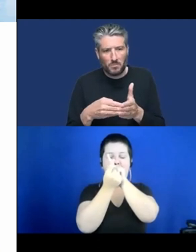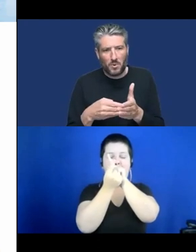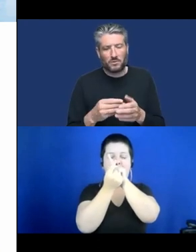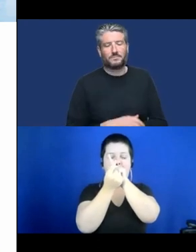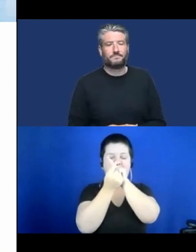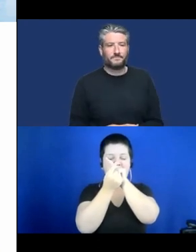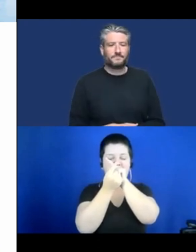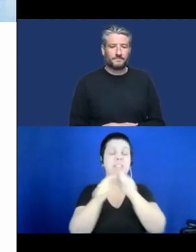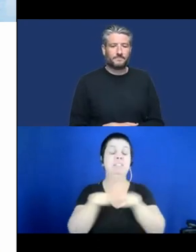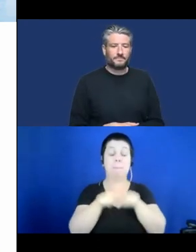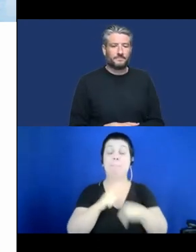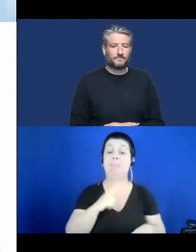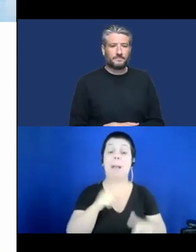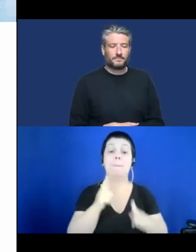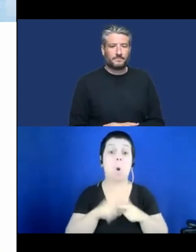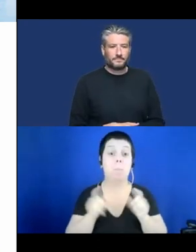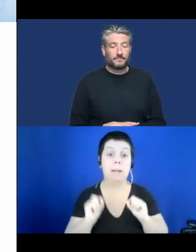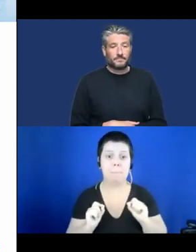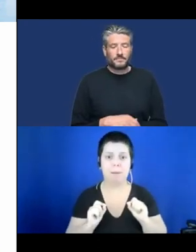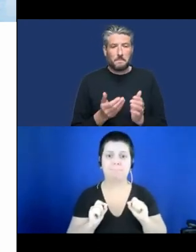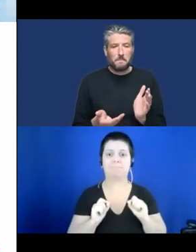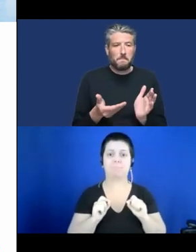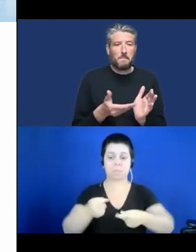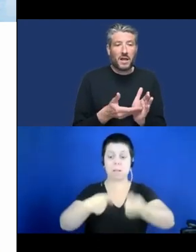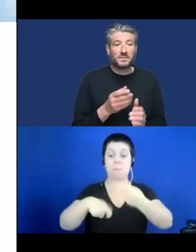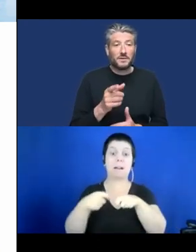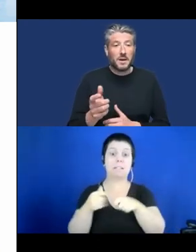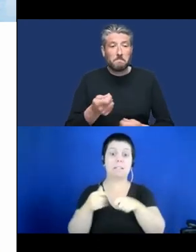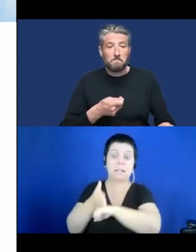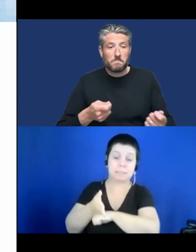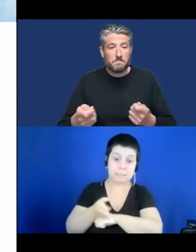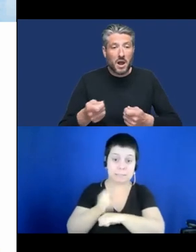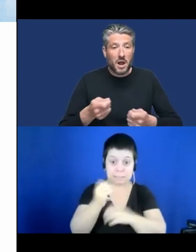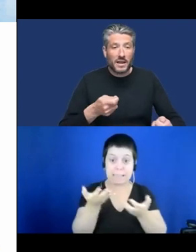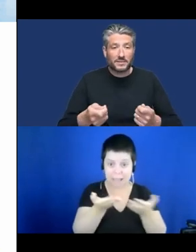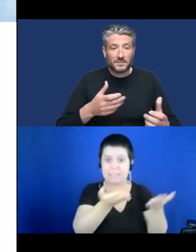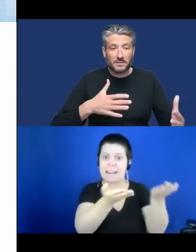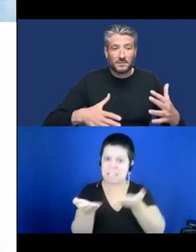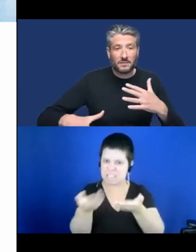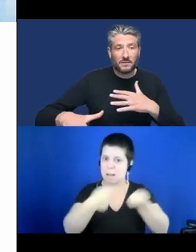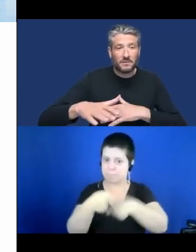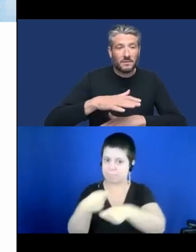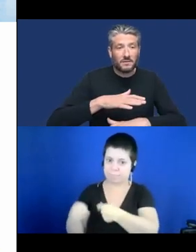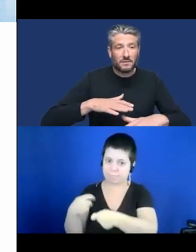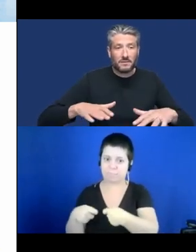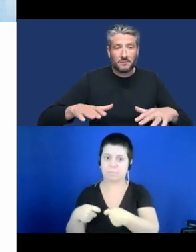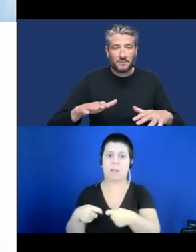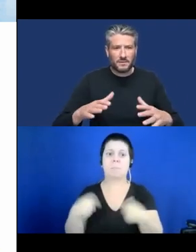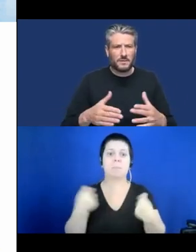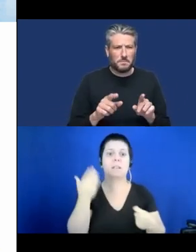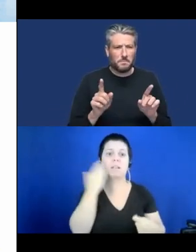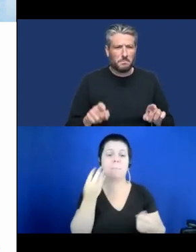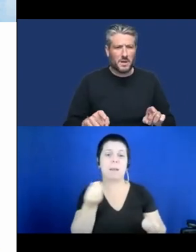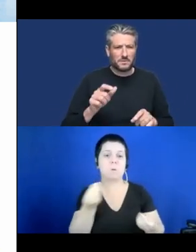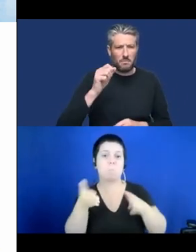If you want to bring a product to the market you have to be aware of reimbursement models and